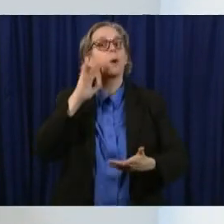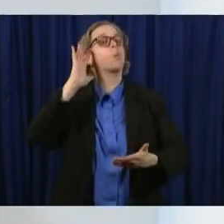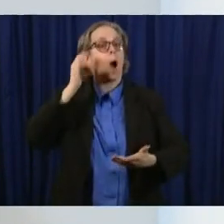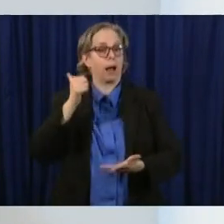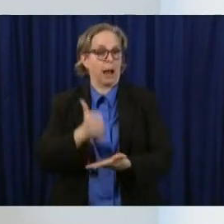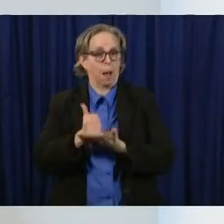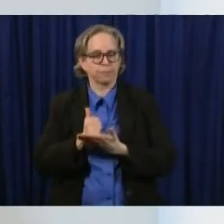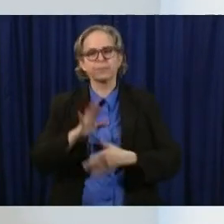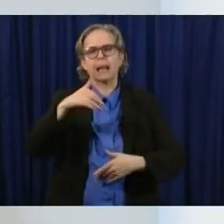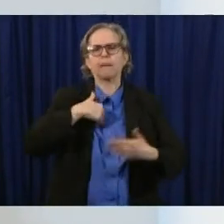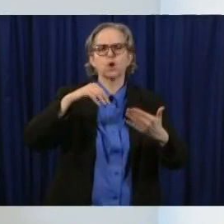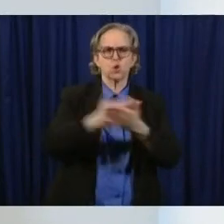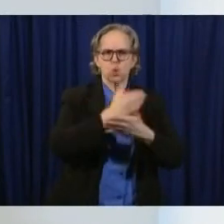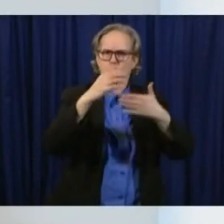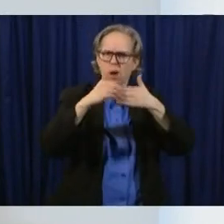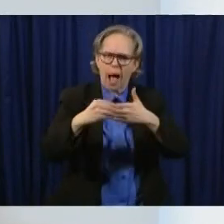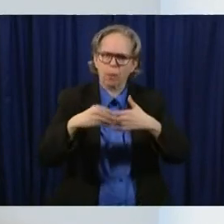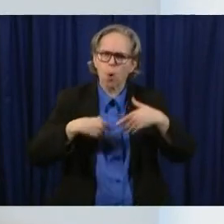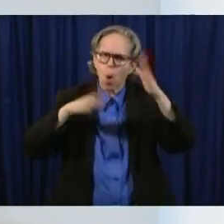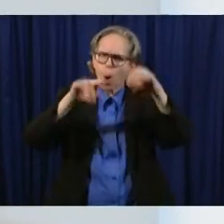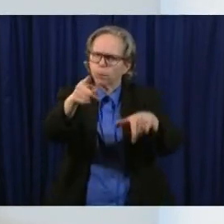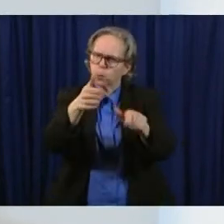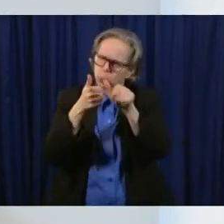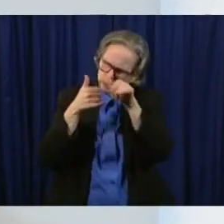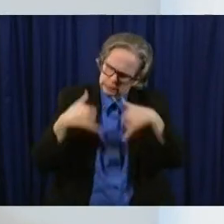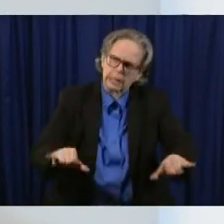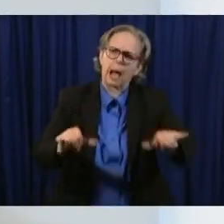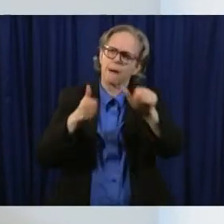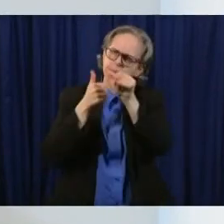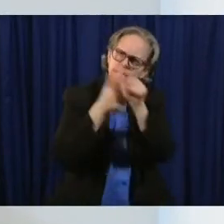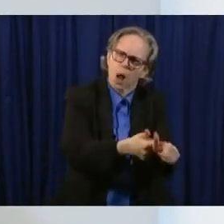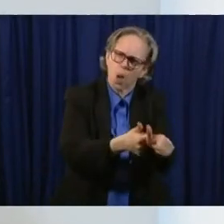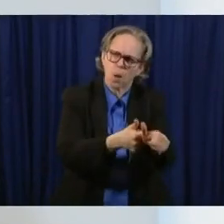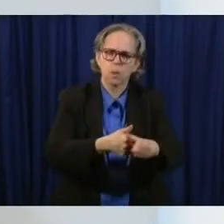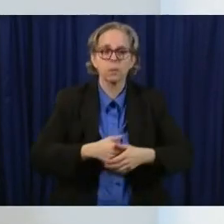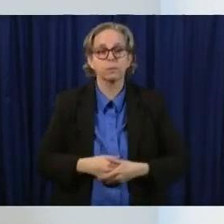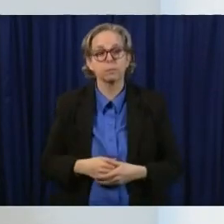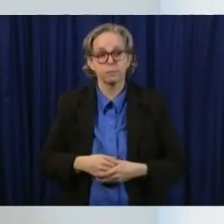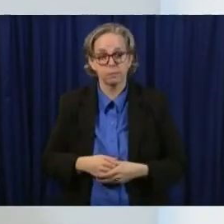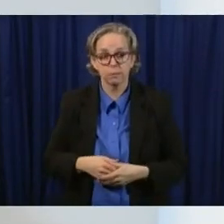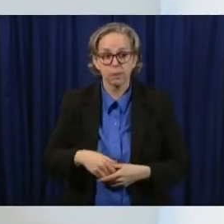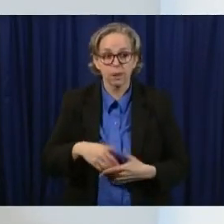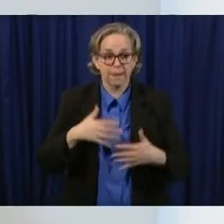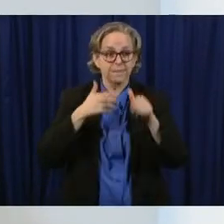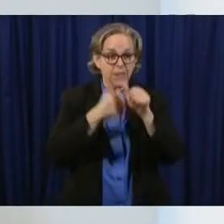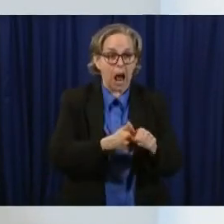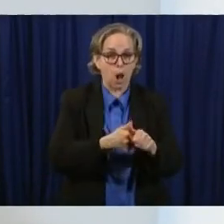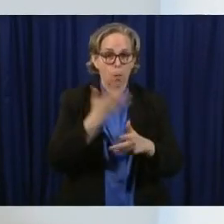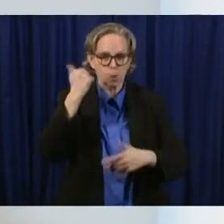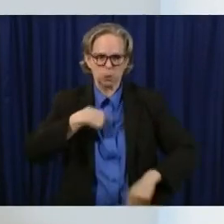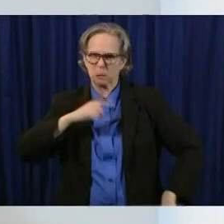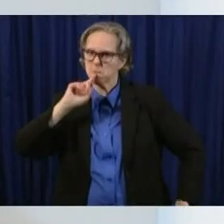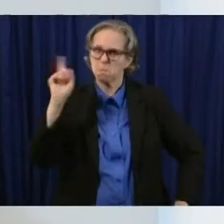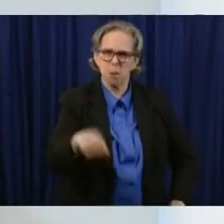frankly because we want you to comply not because it's a government mandate we want you to comply because you care about each other